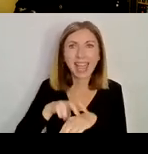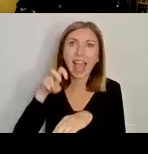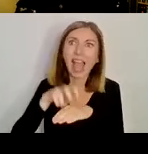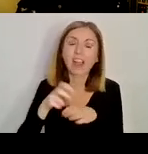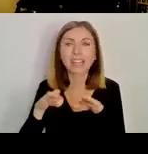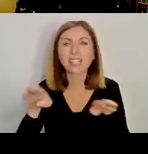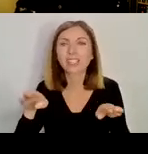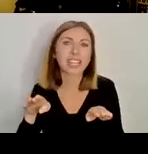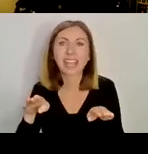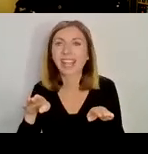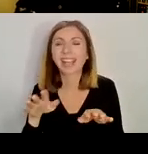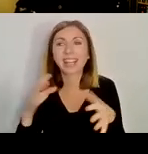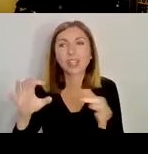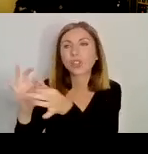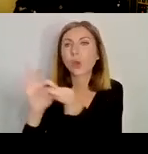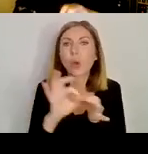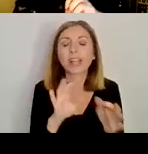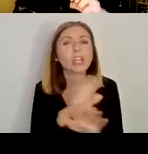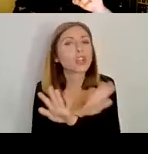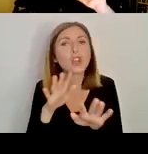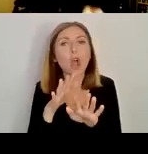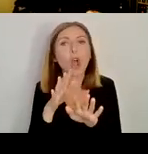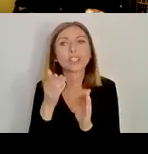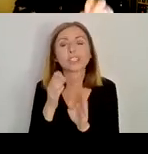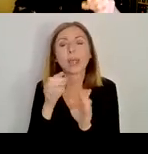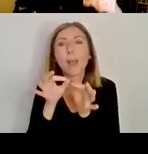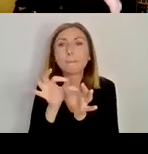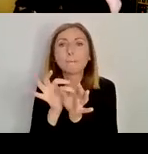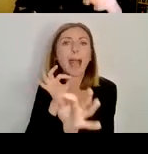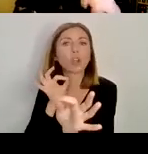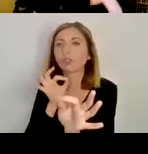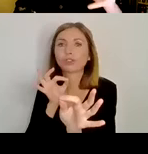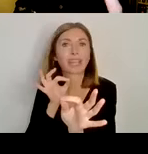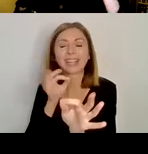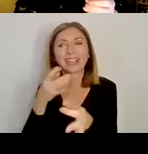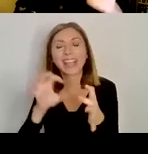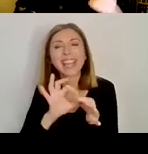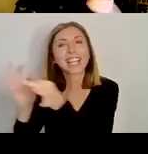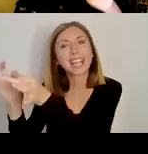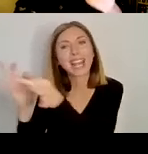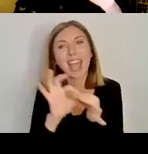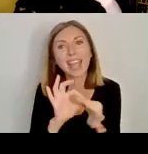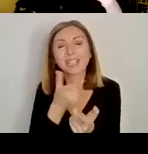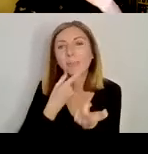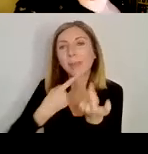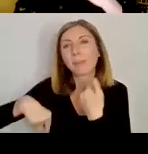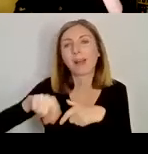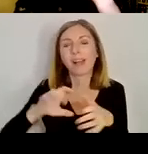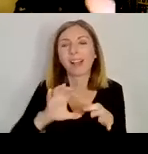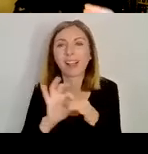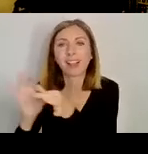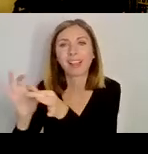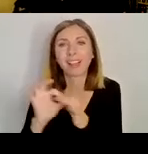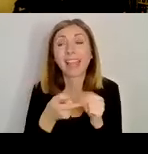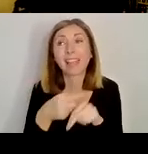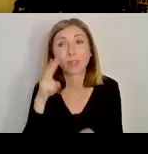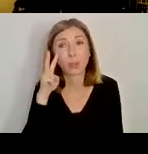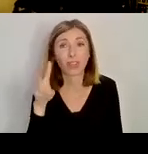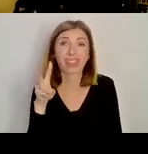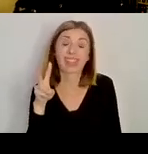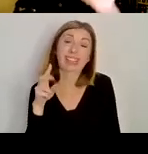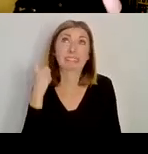joins people. And by, and if you think about somebody who's living in, say, the Arts Peninsula,